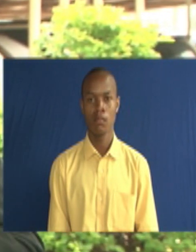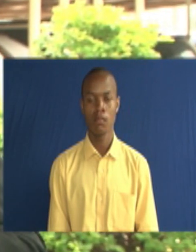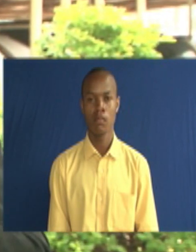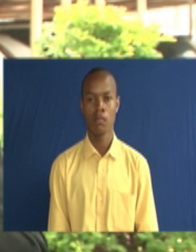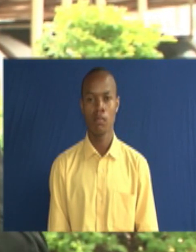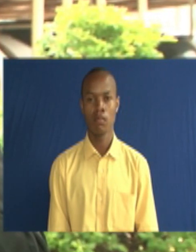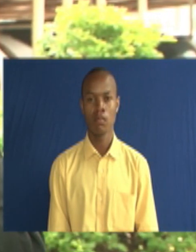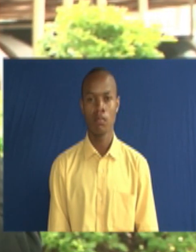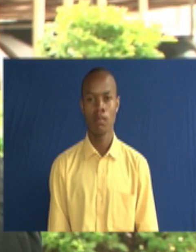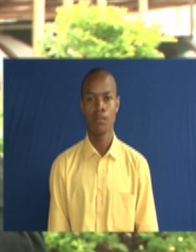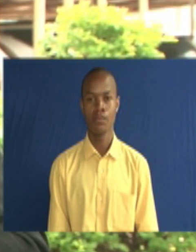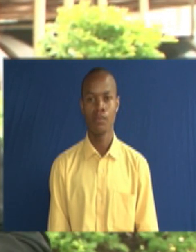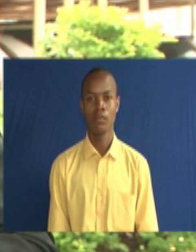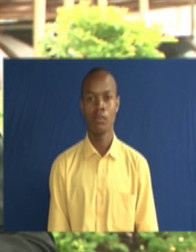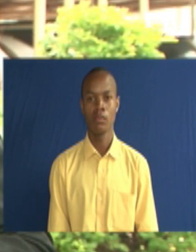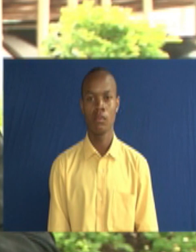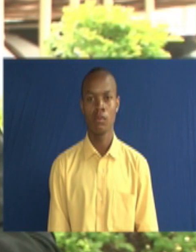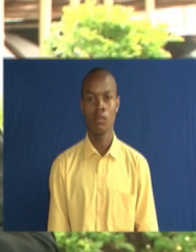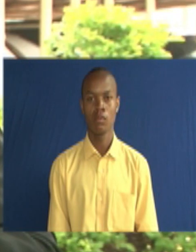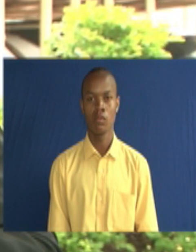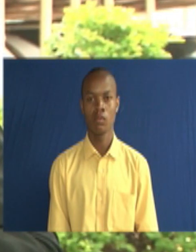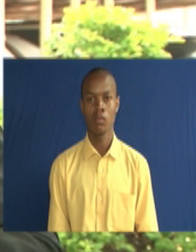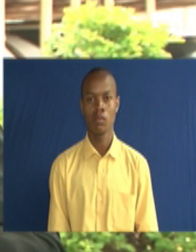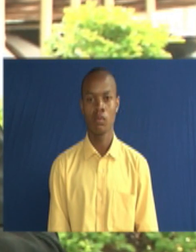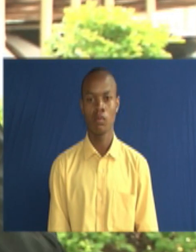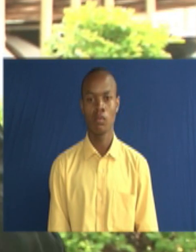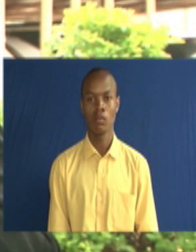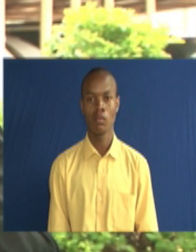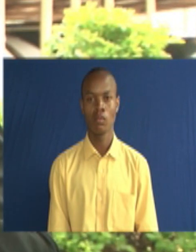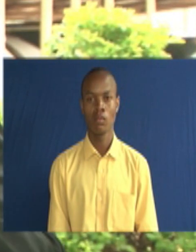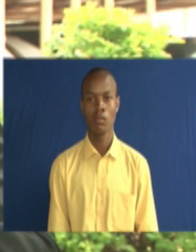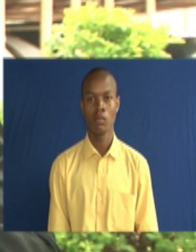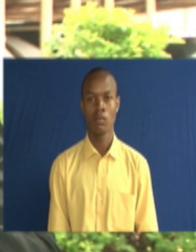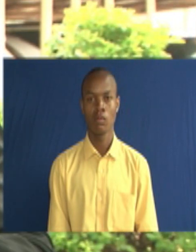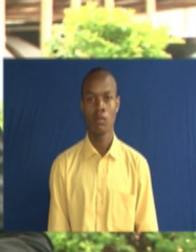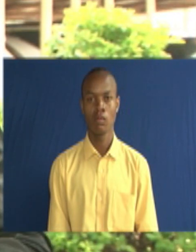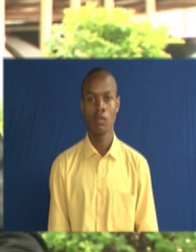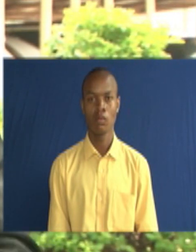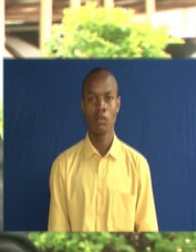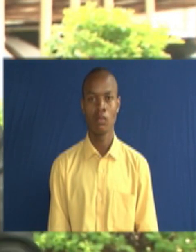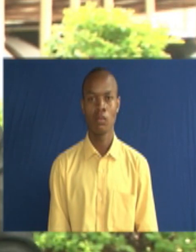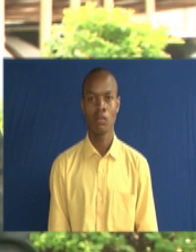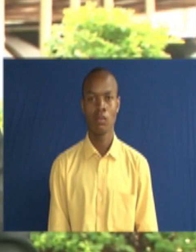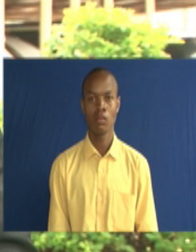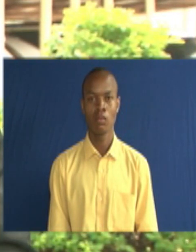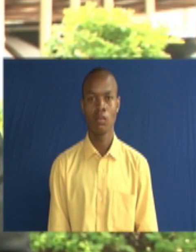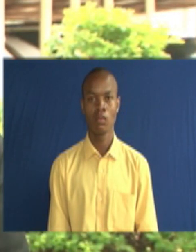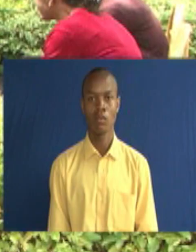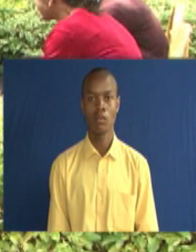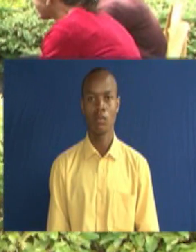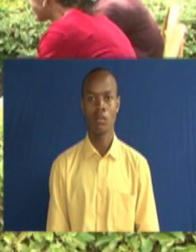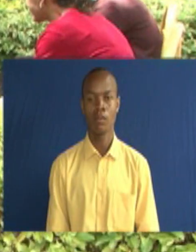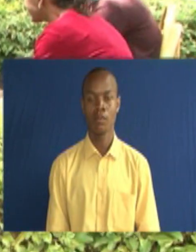he lobbied for funds to help support deaf education.